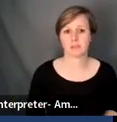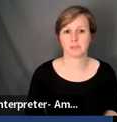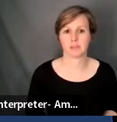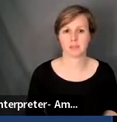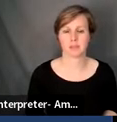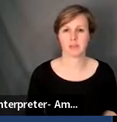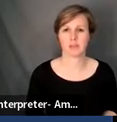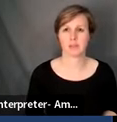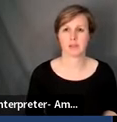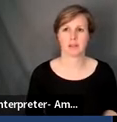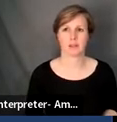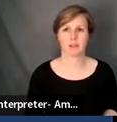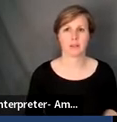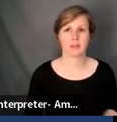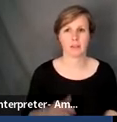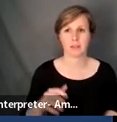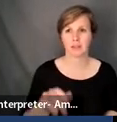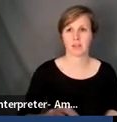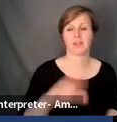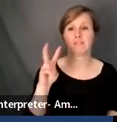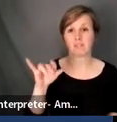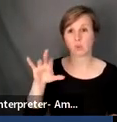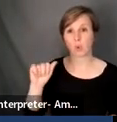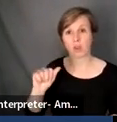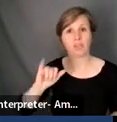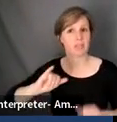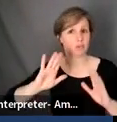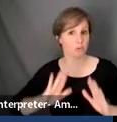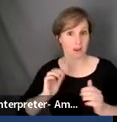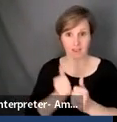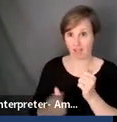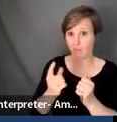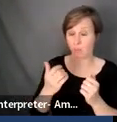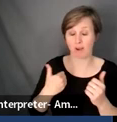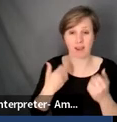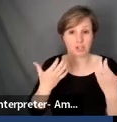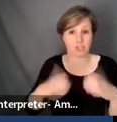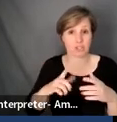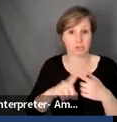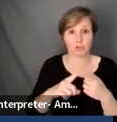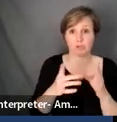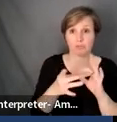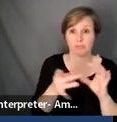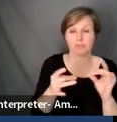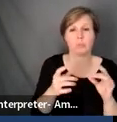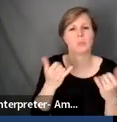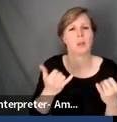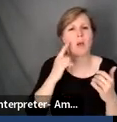Well, that's great. Everyone, every single panelist had a chance to respond to that question. So let's go ahead and take a look at the next one.